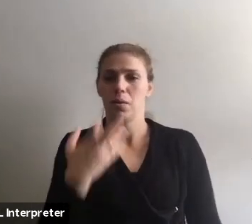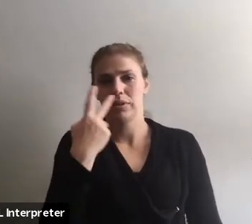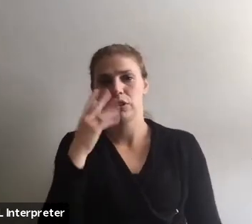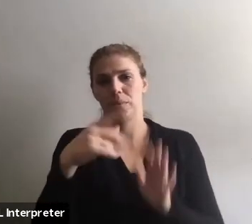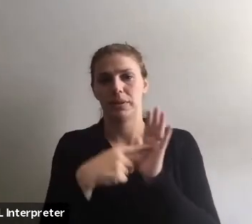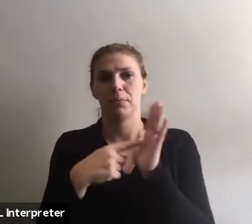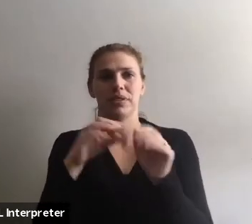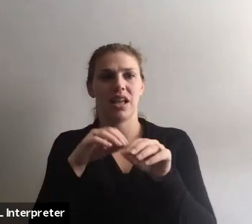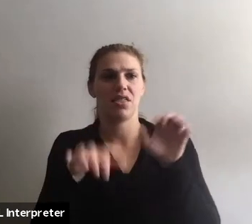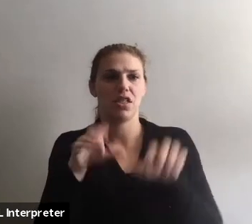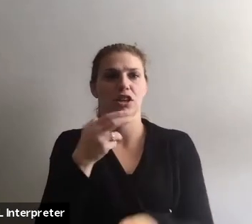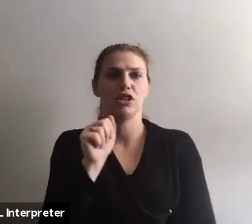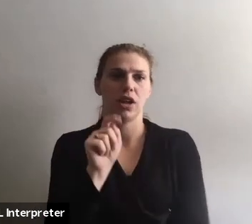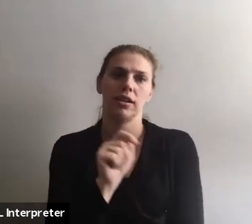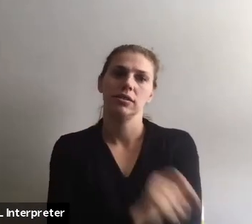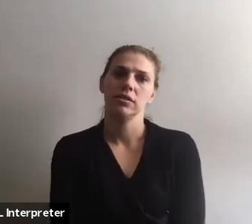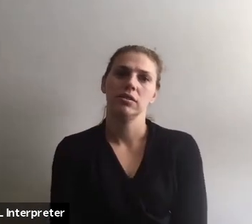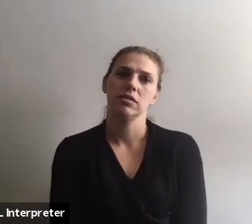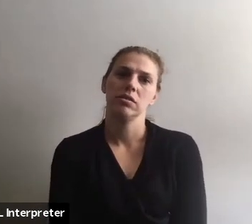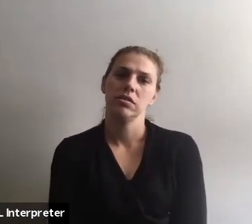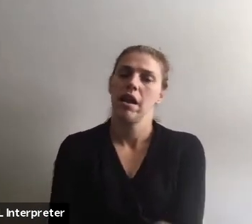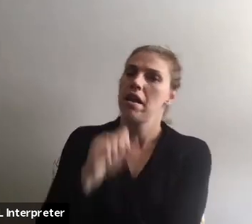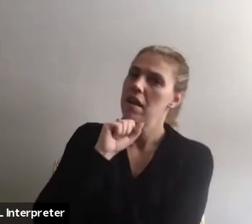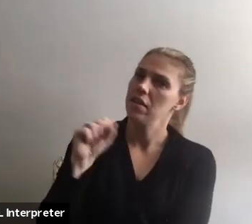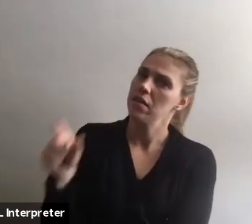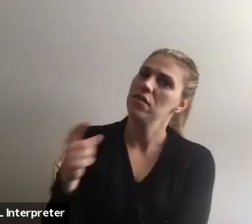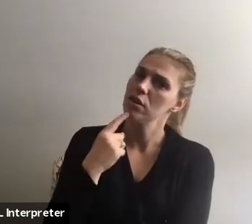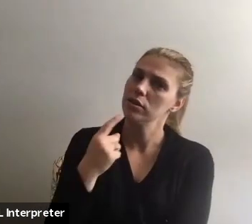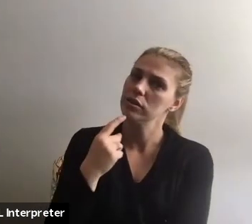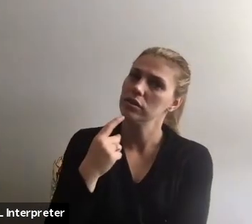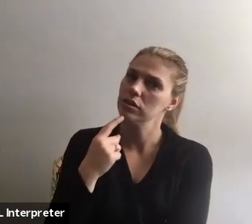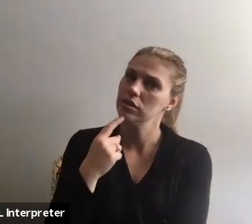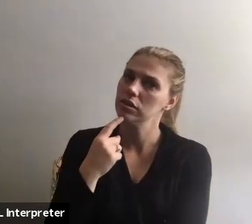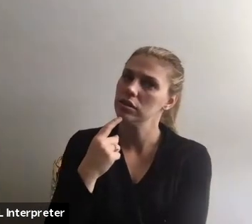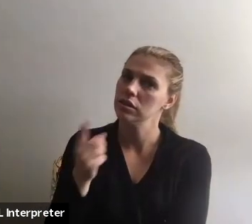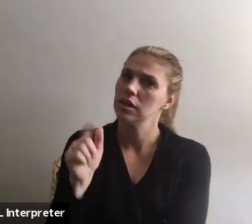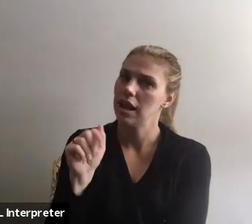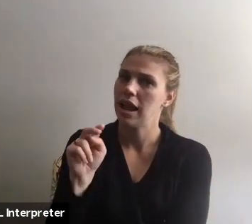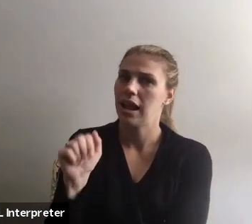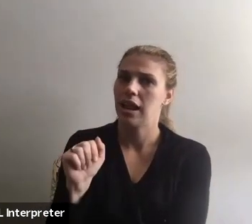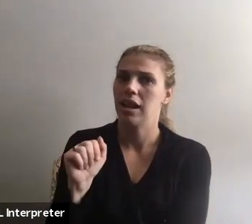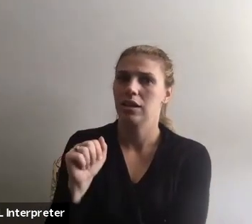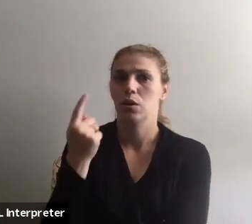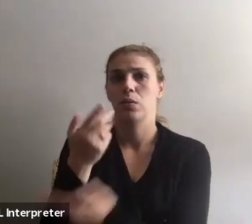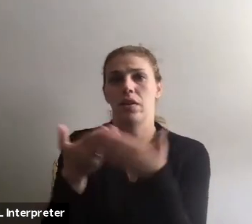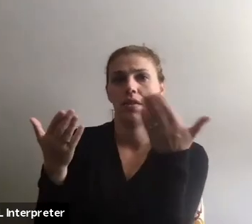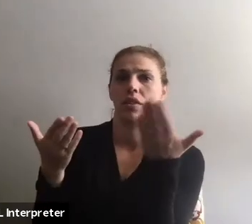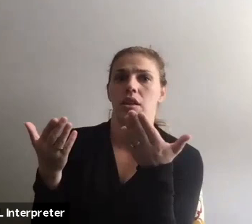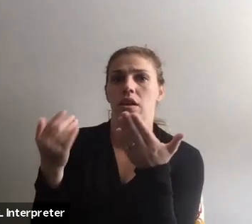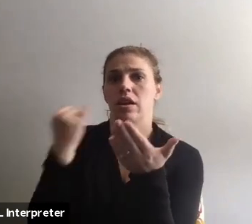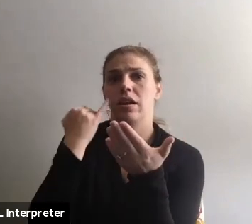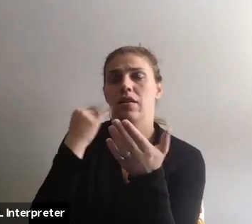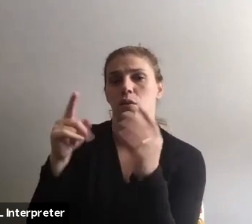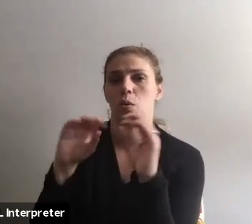examples in the chat box. I love that you say that. And, uh, I think one of the things as if you're an